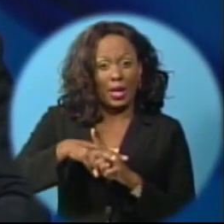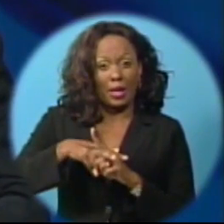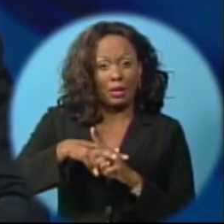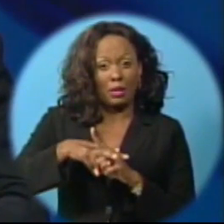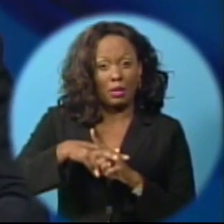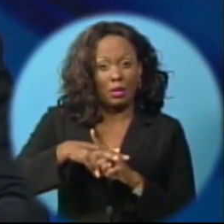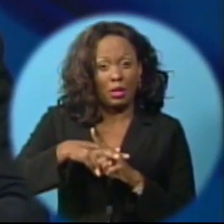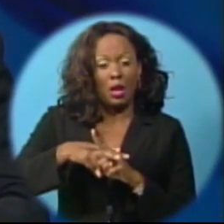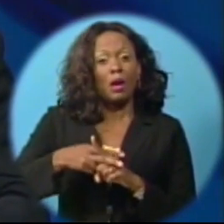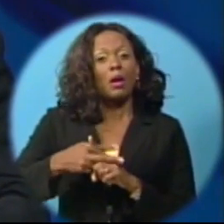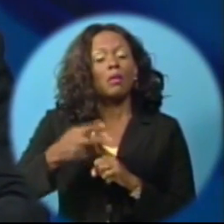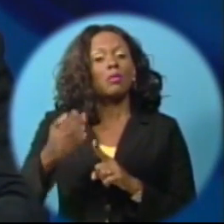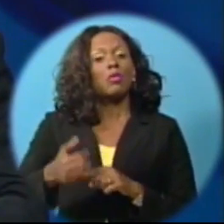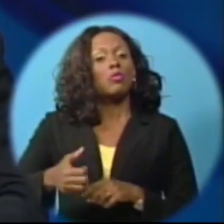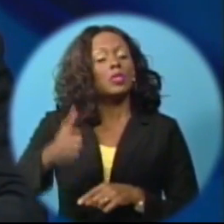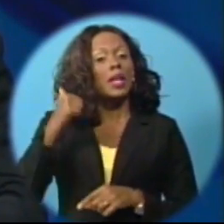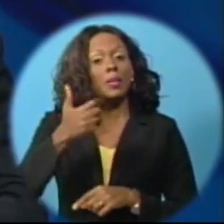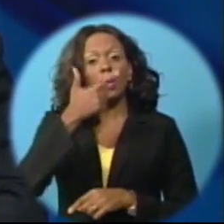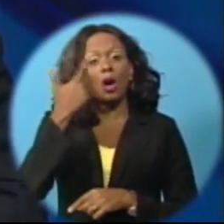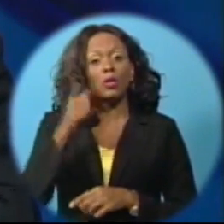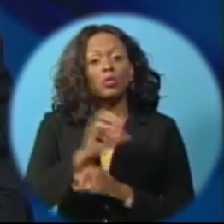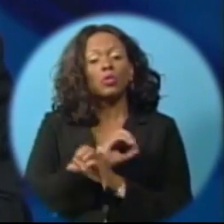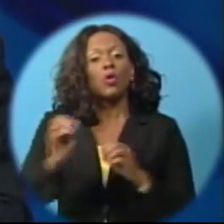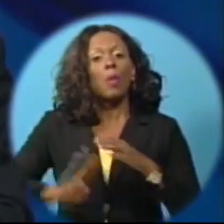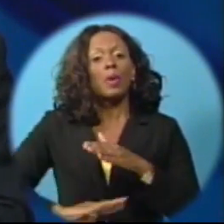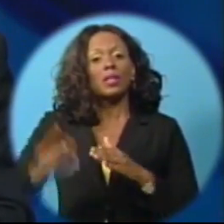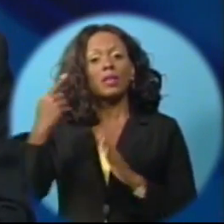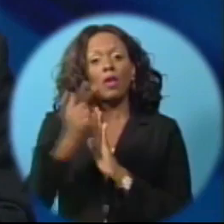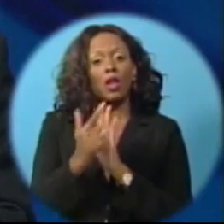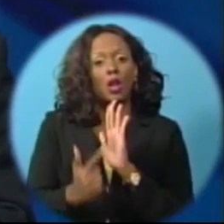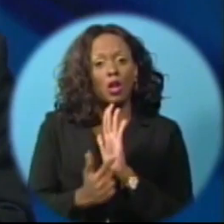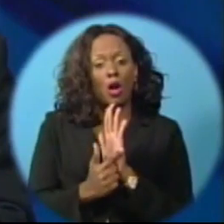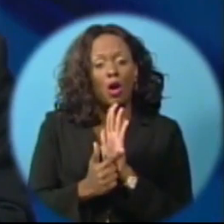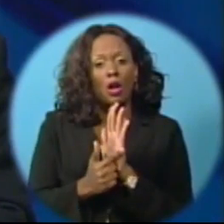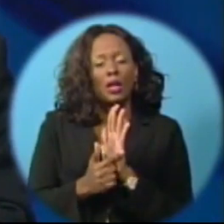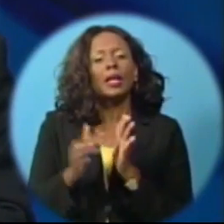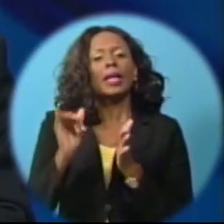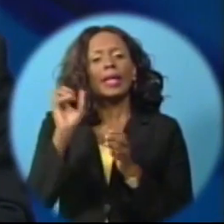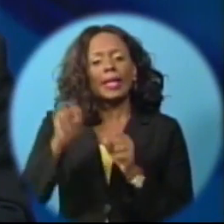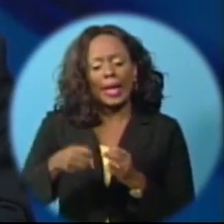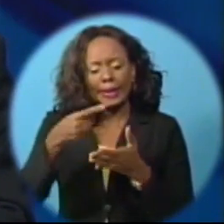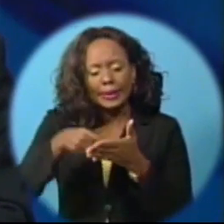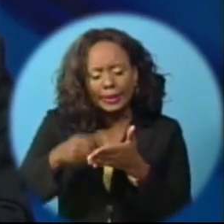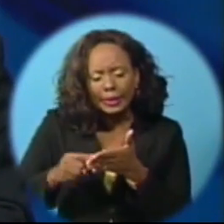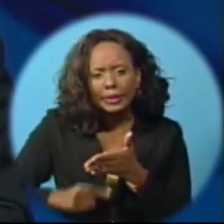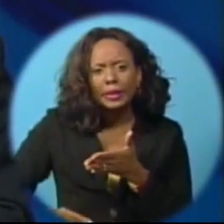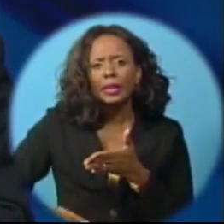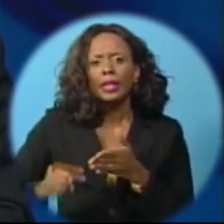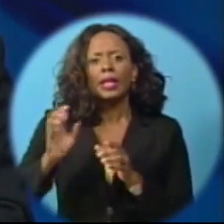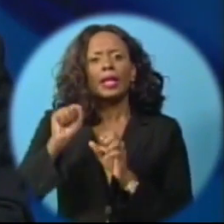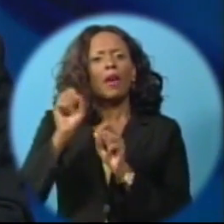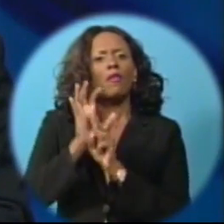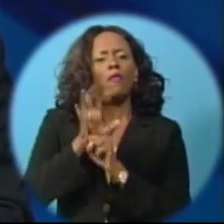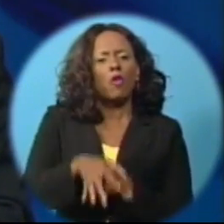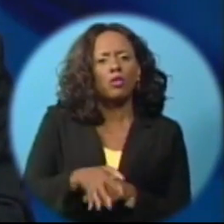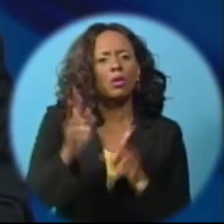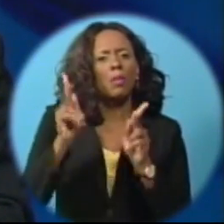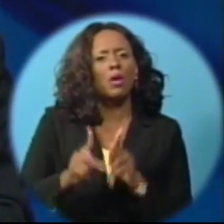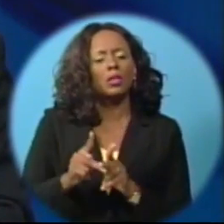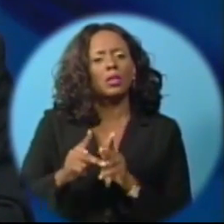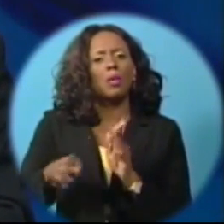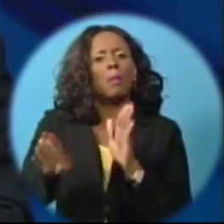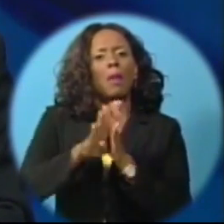application was rejected was because there was no basis in law on which one could force an employee back to work